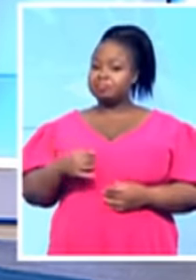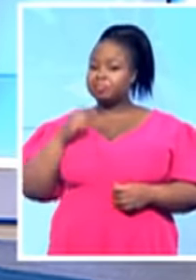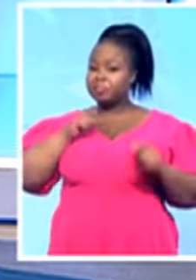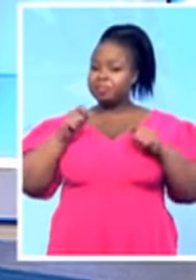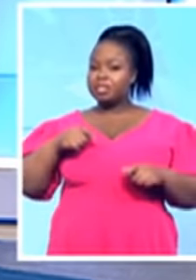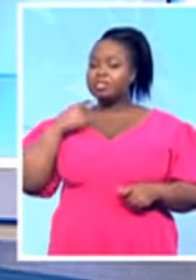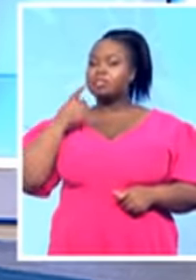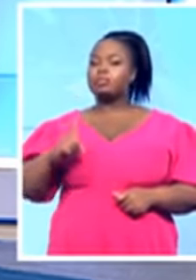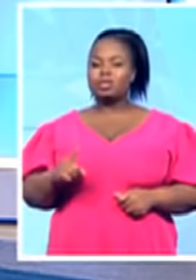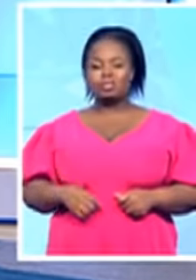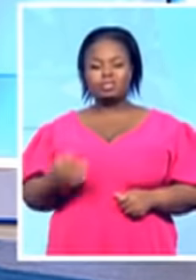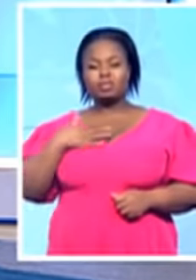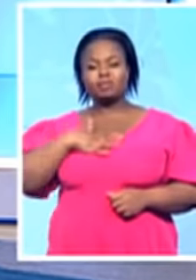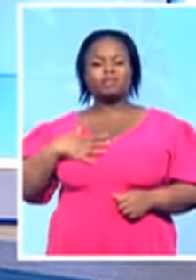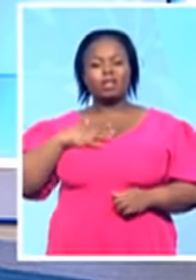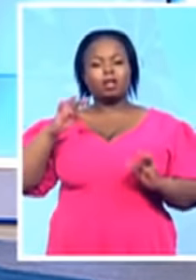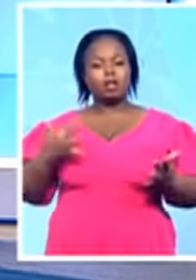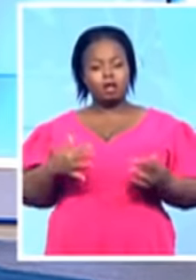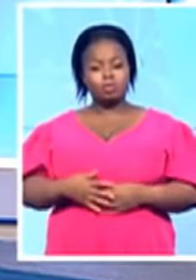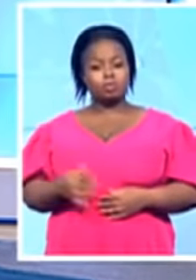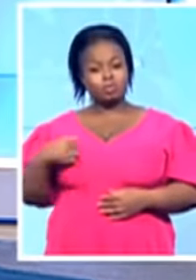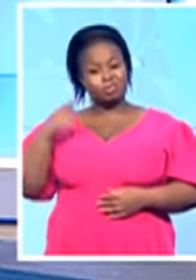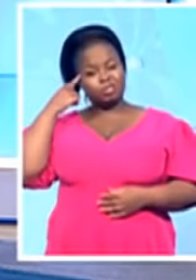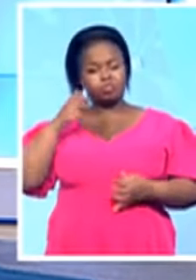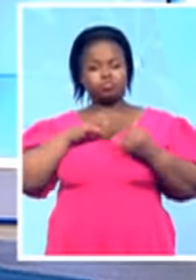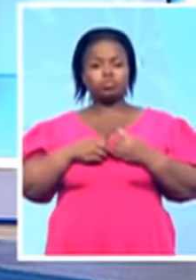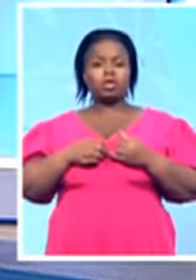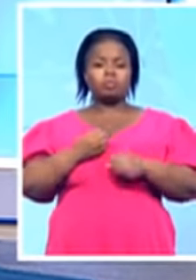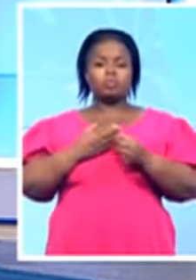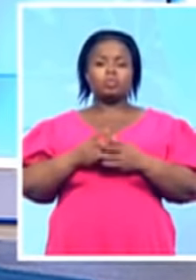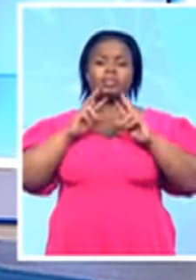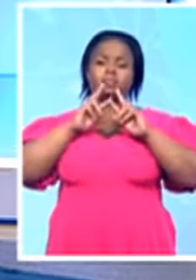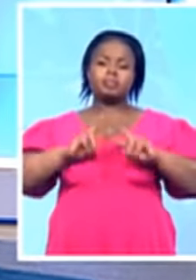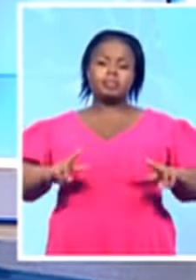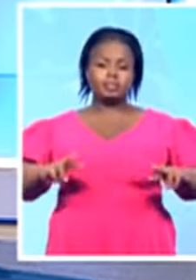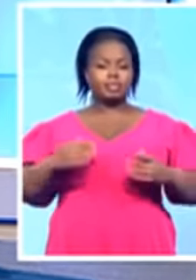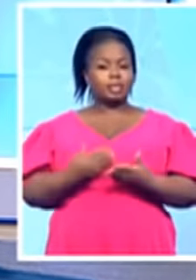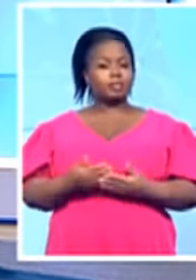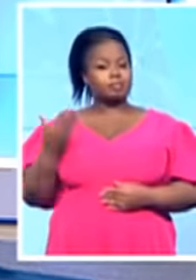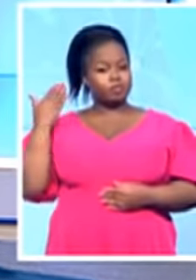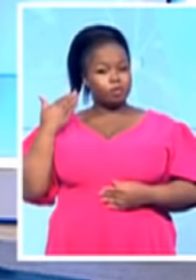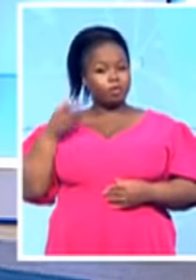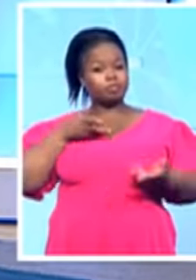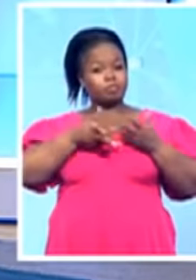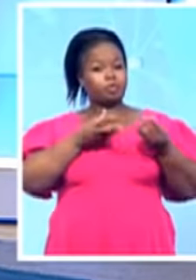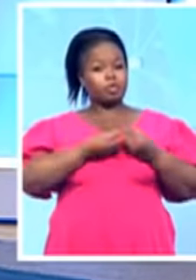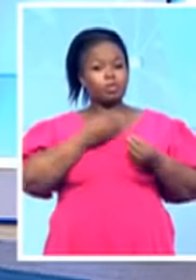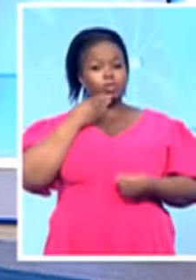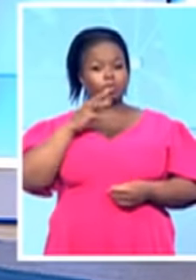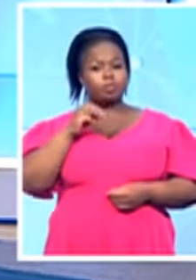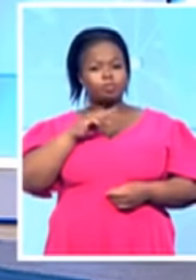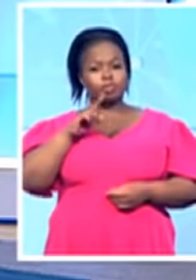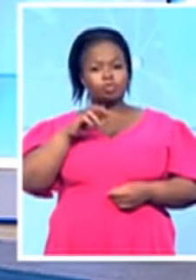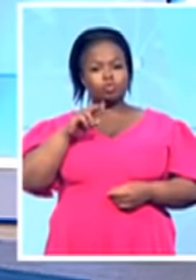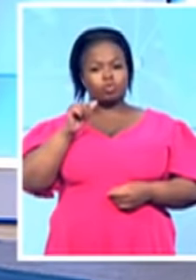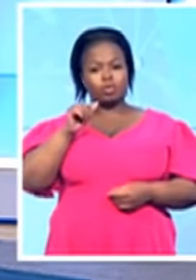will it take to lower the temperature as well? We did speak to Mzwanele Mani, the spokesperson for the